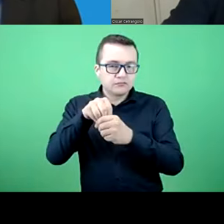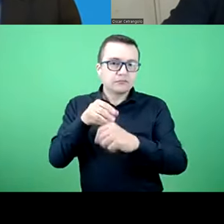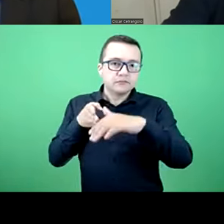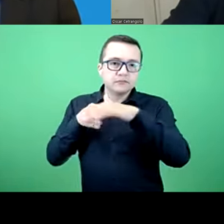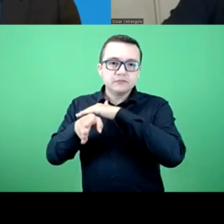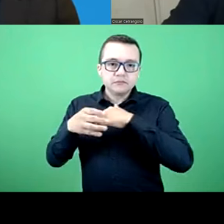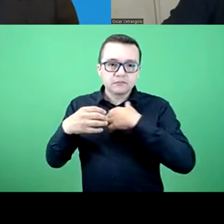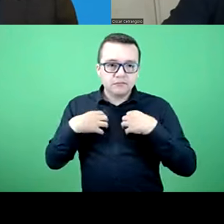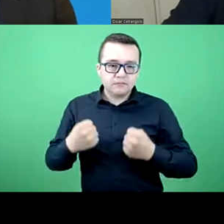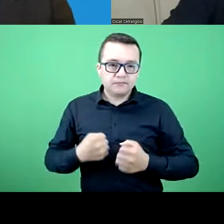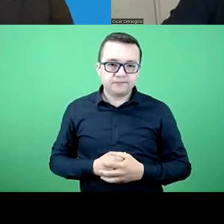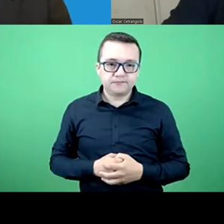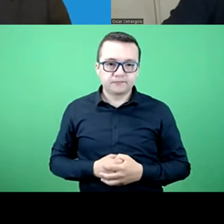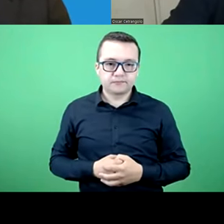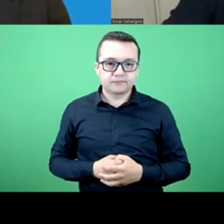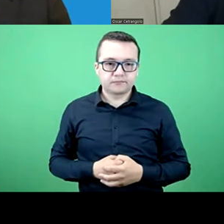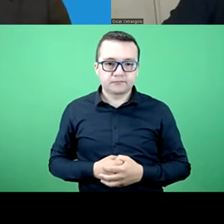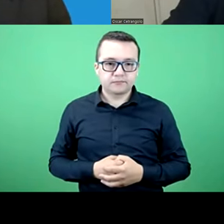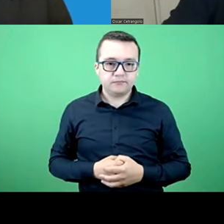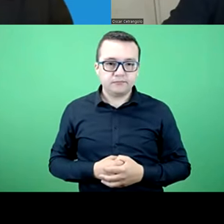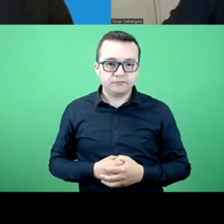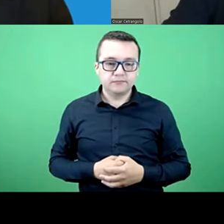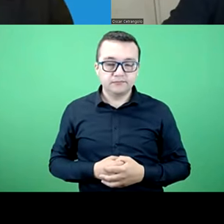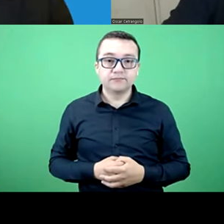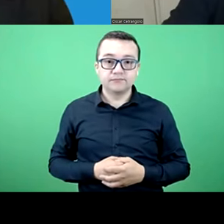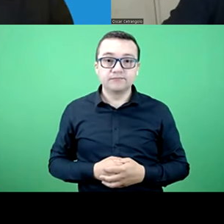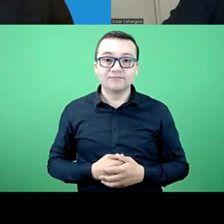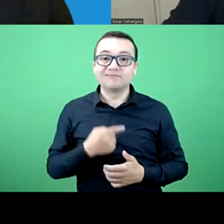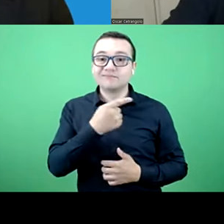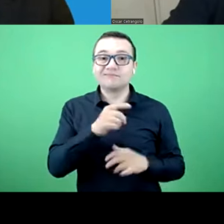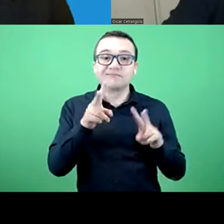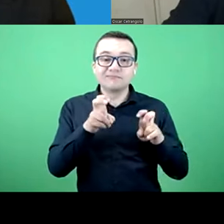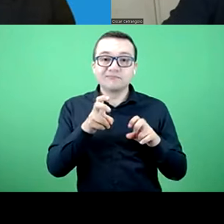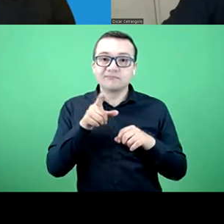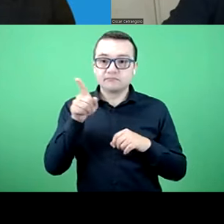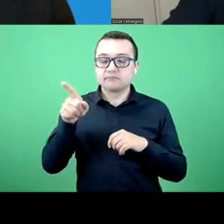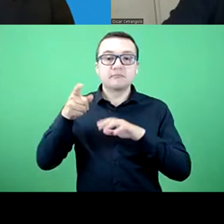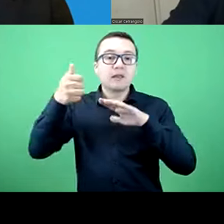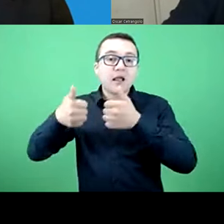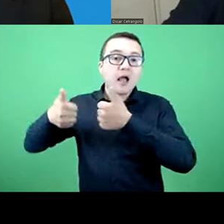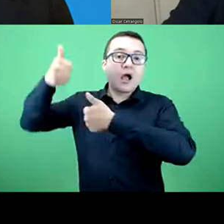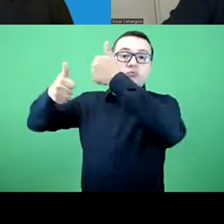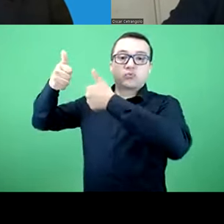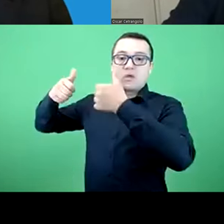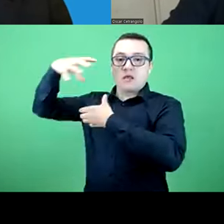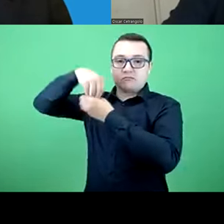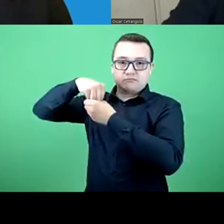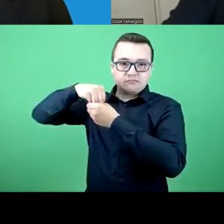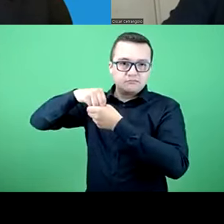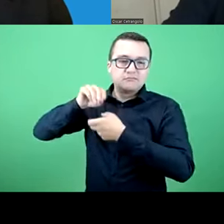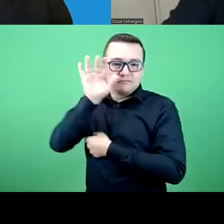barrier to access to health services. And another issue has to do with National Health Authority's